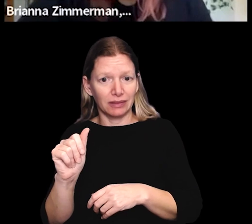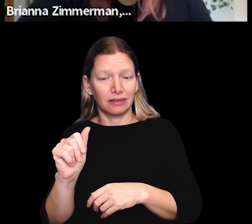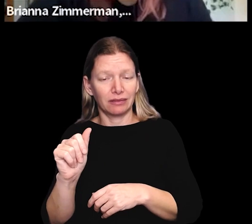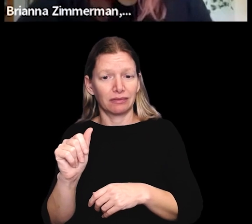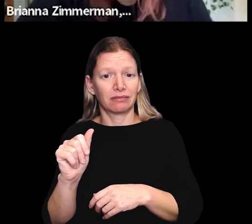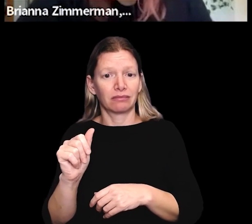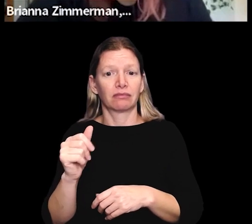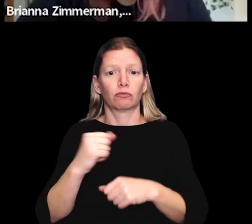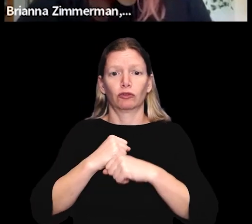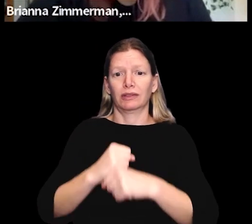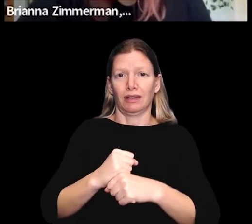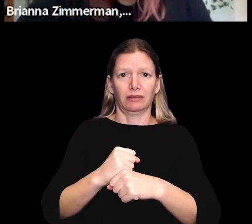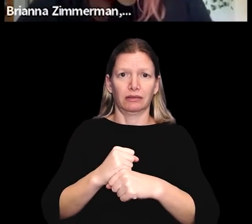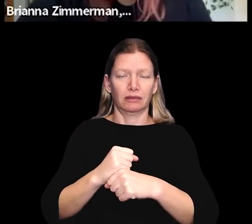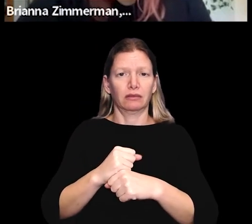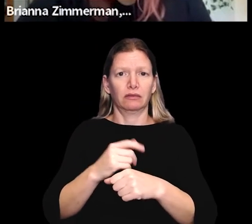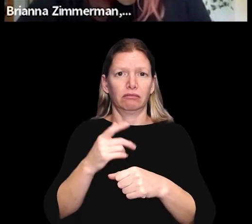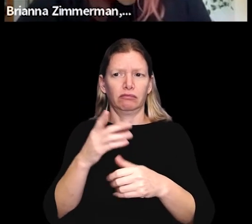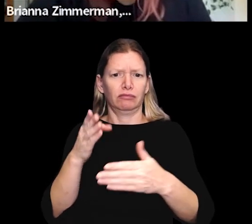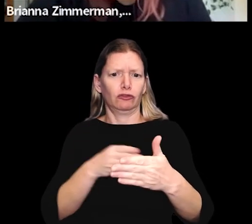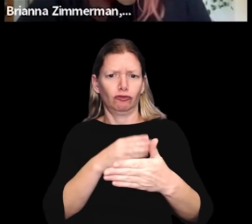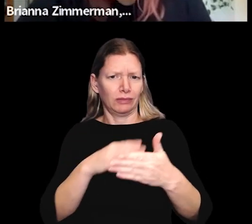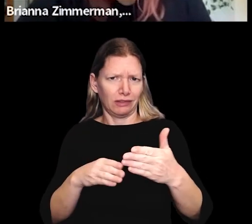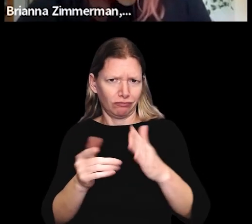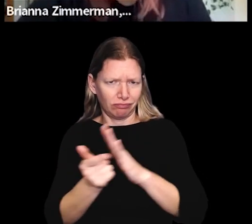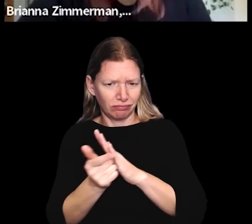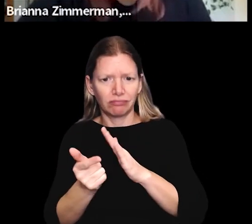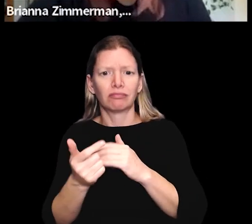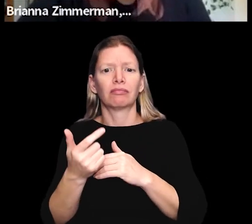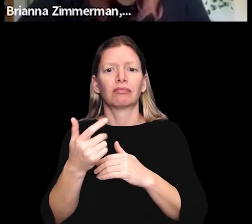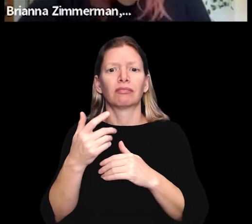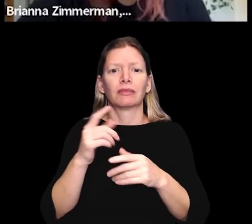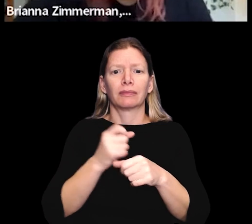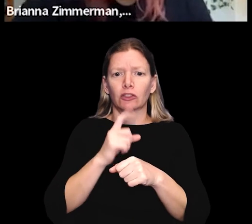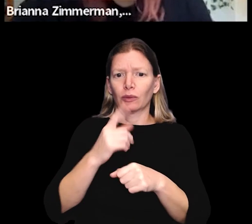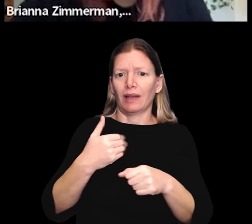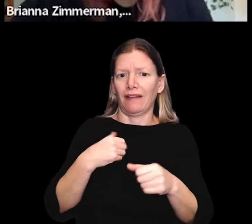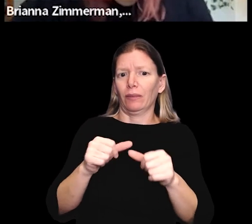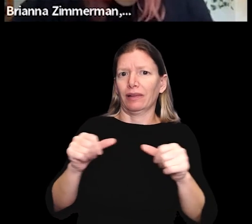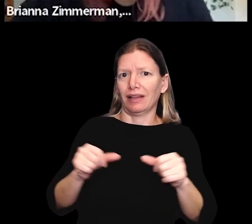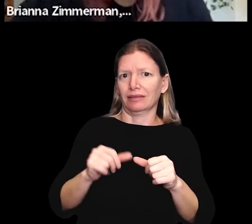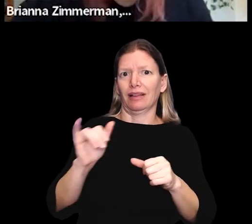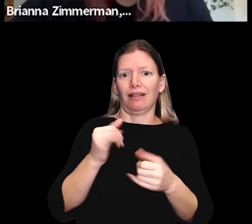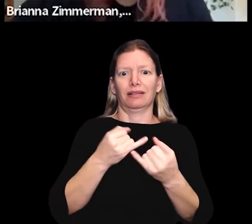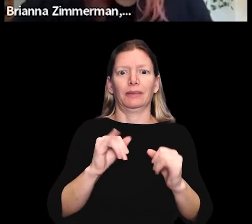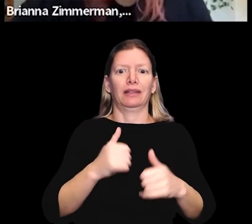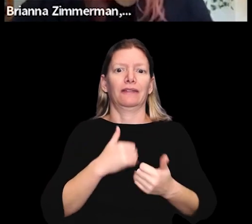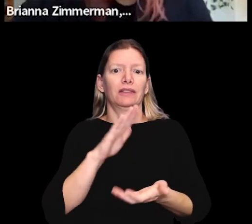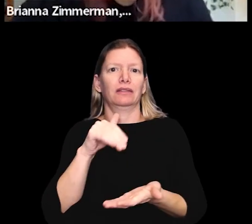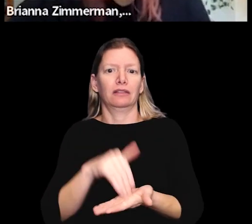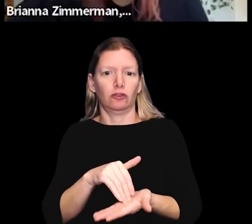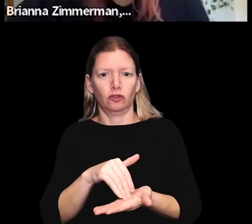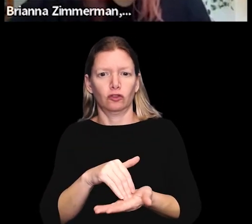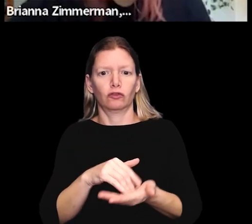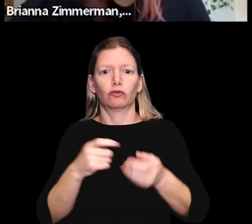that people with disabilities are protected against discrimination, and they also make sure that we have places like